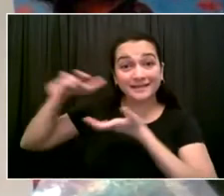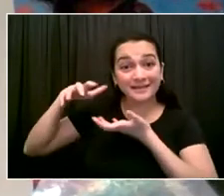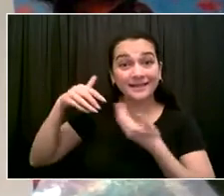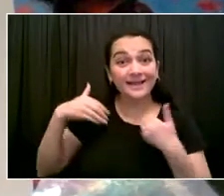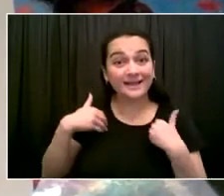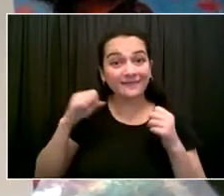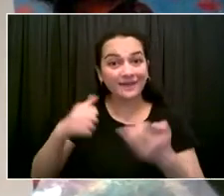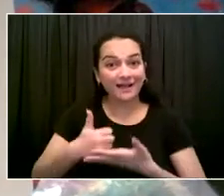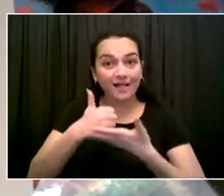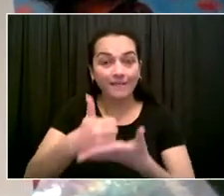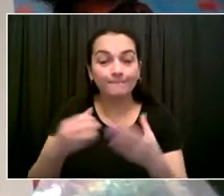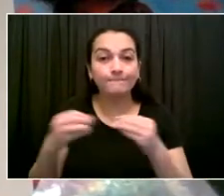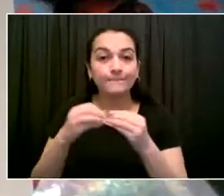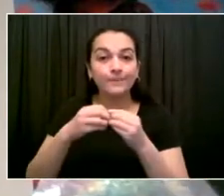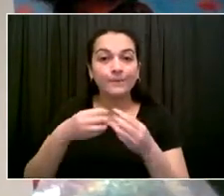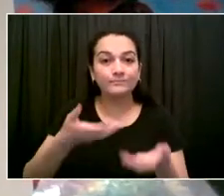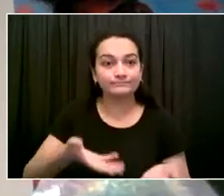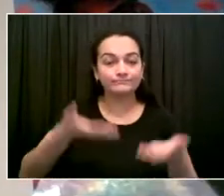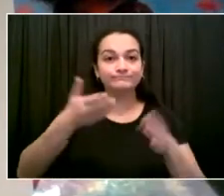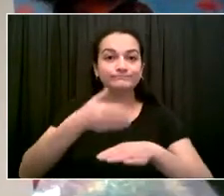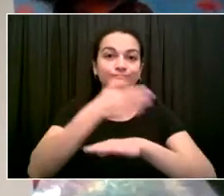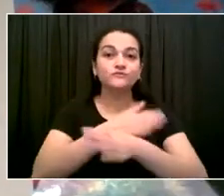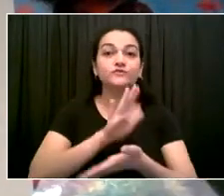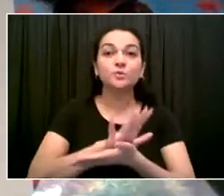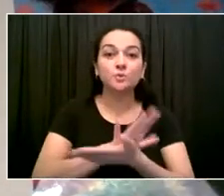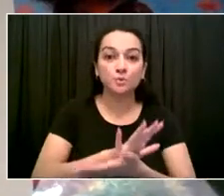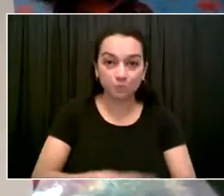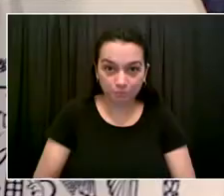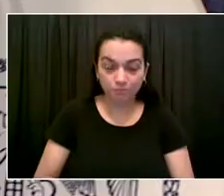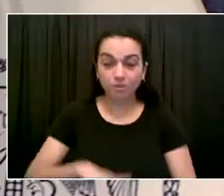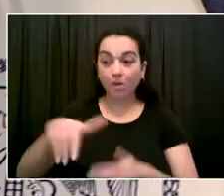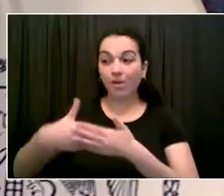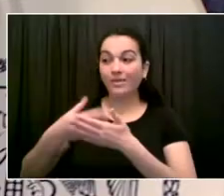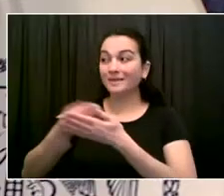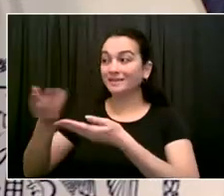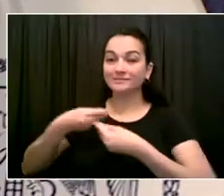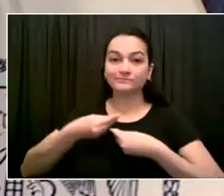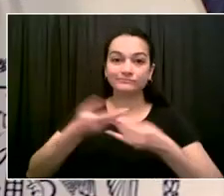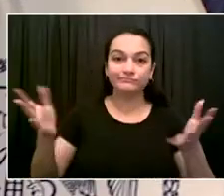And so we're excited to have been able to do that this year. Go ahead, Marla.